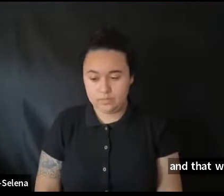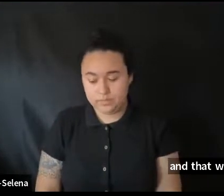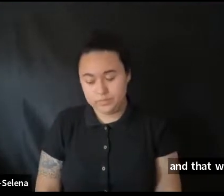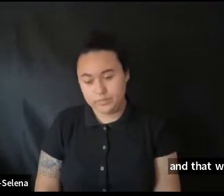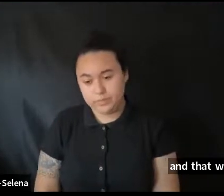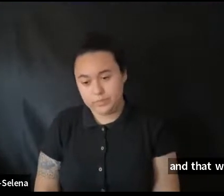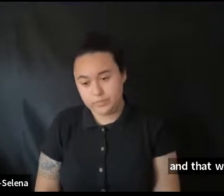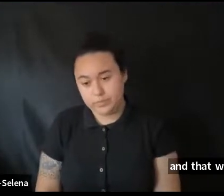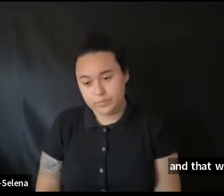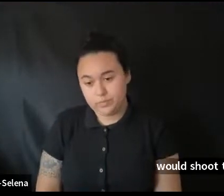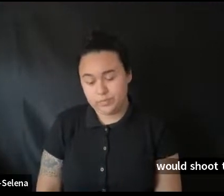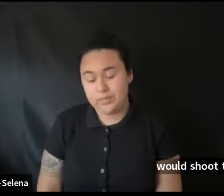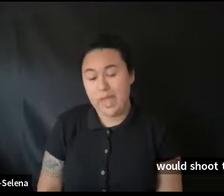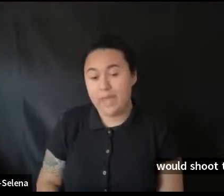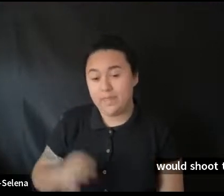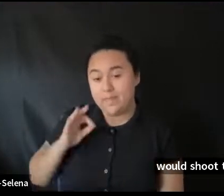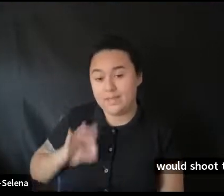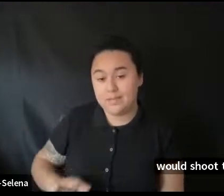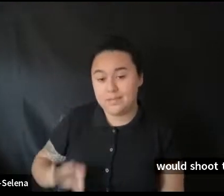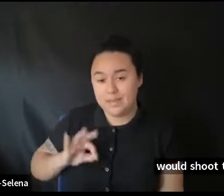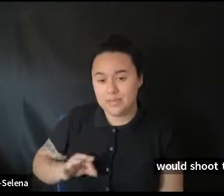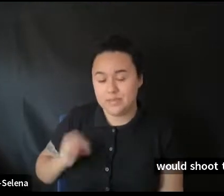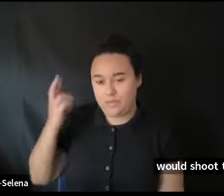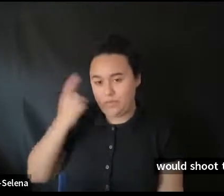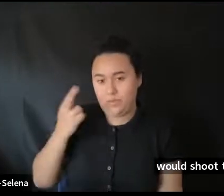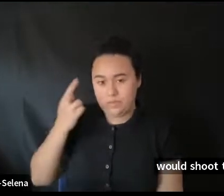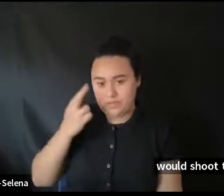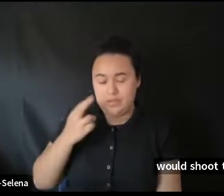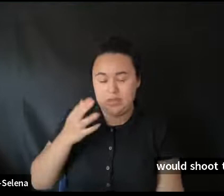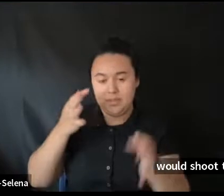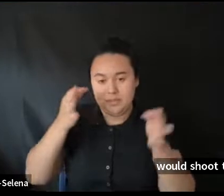incentive was the deciding factor. In.